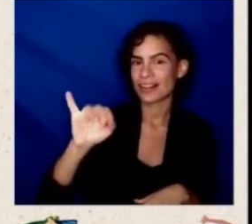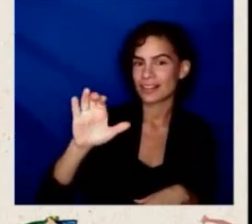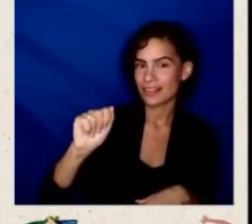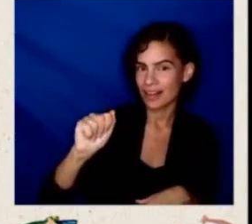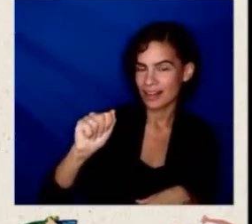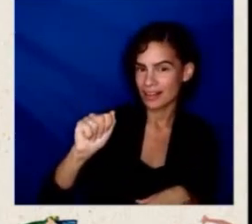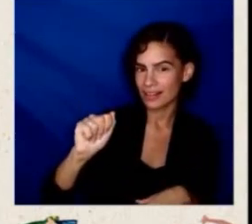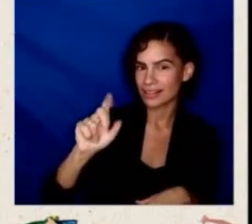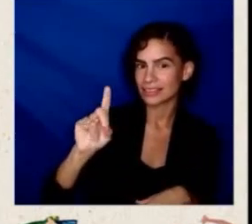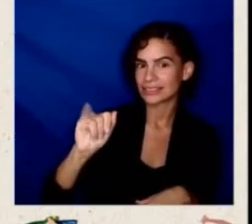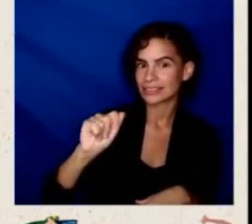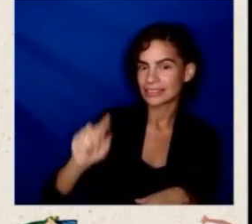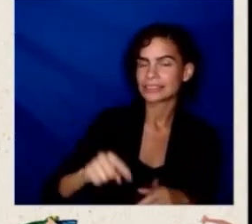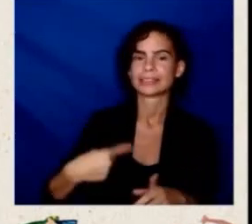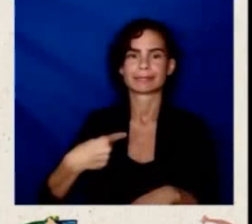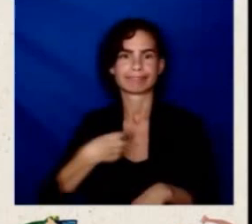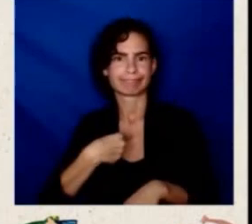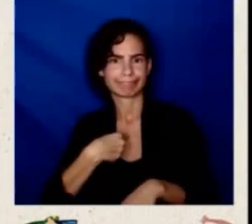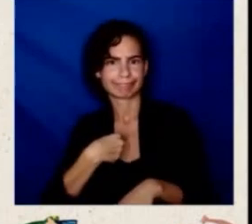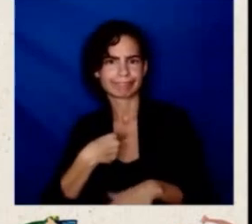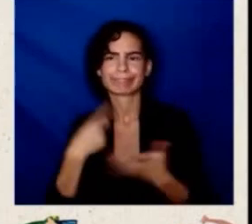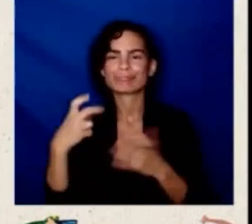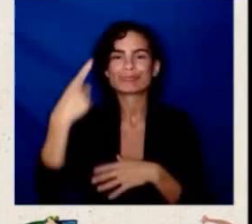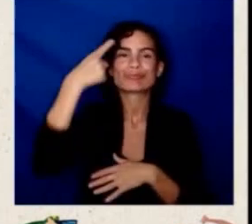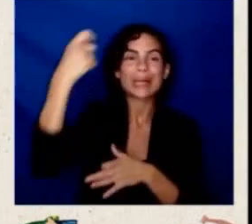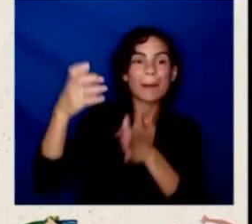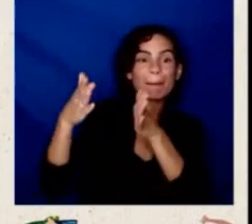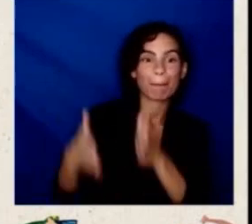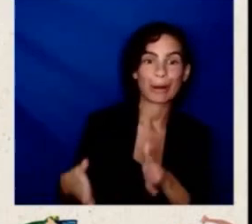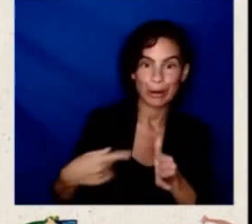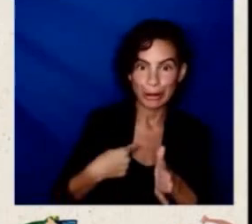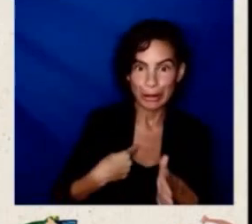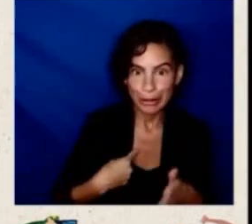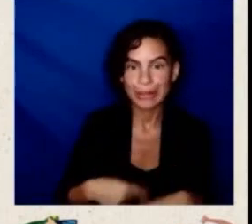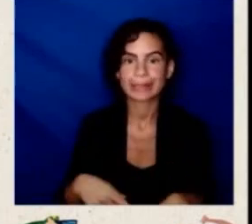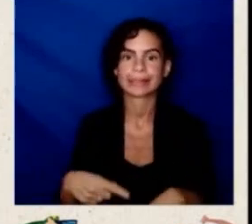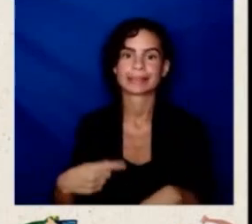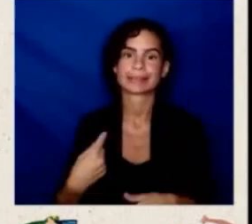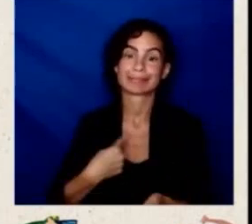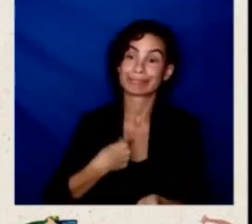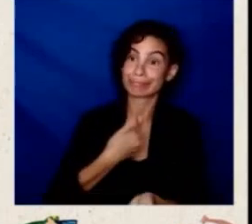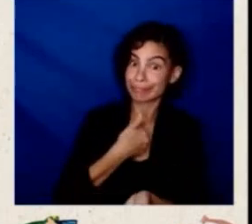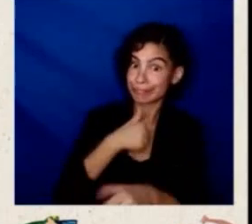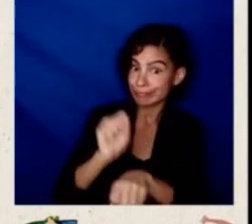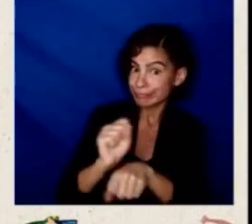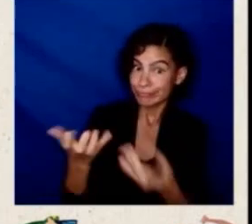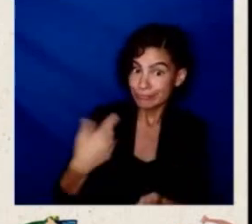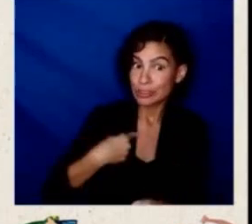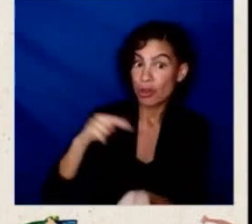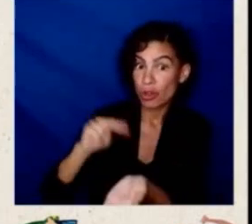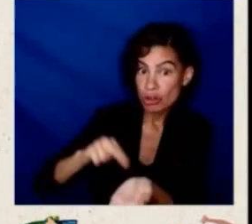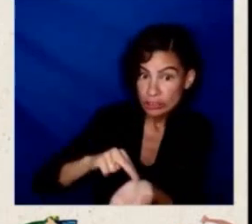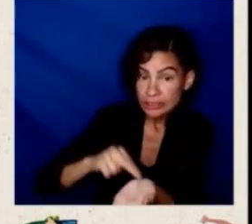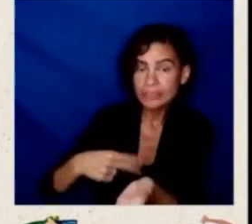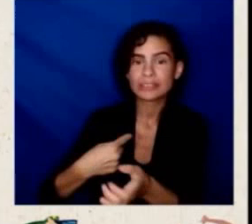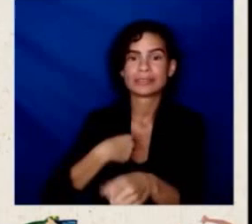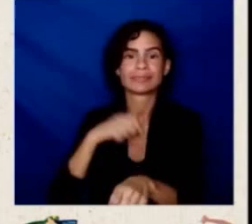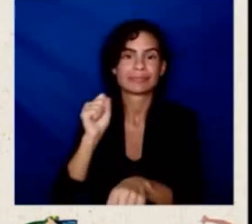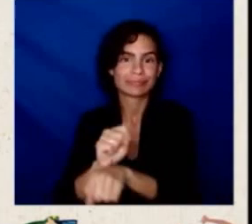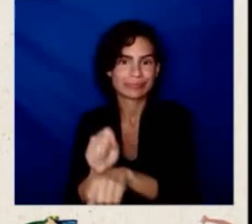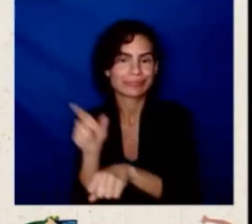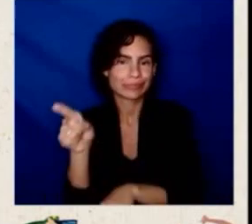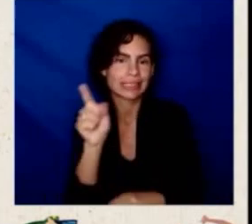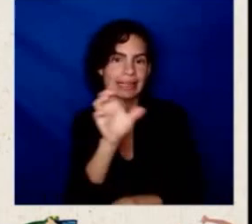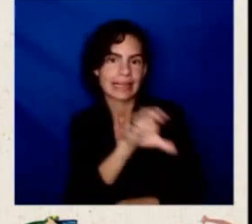working for the COVID-19 response for Esparza Health Centers. This is a clinic in Chicago where we serve the